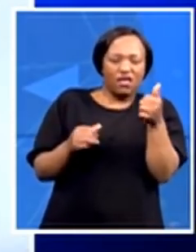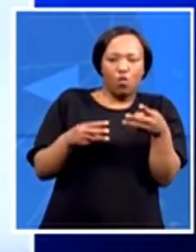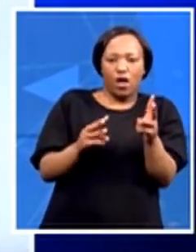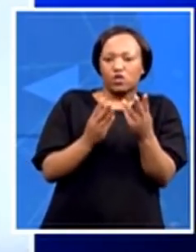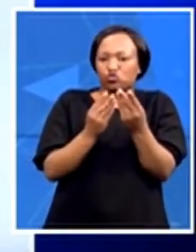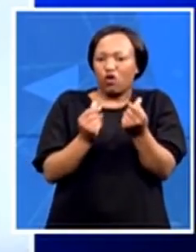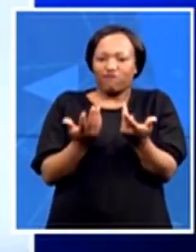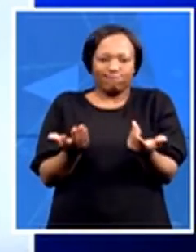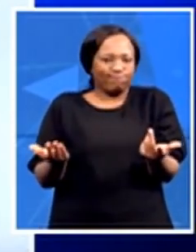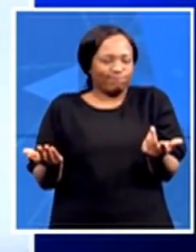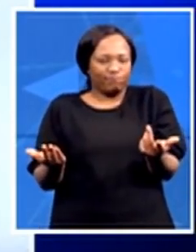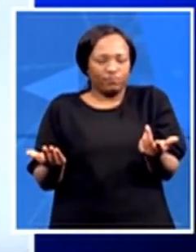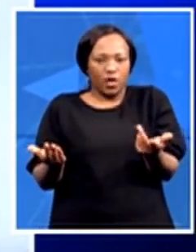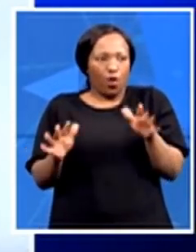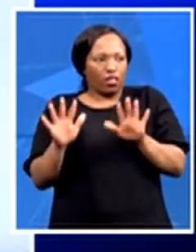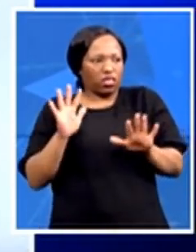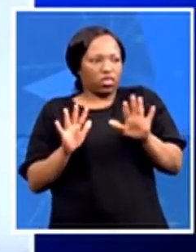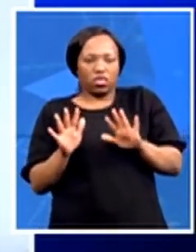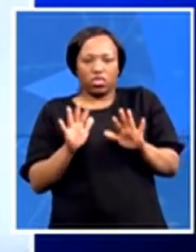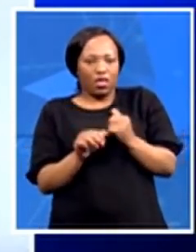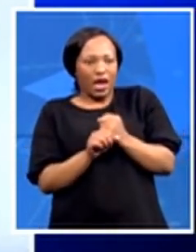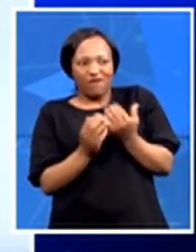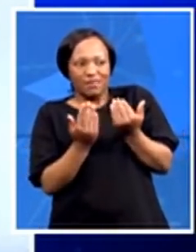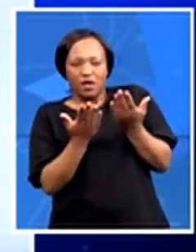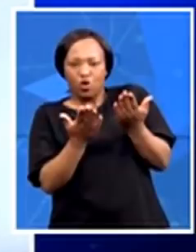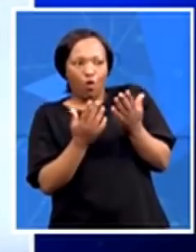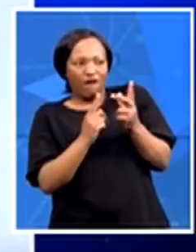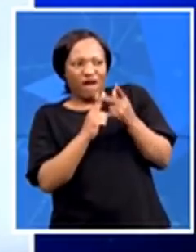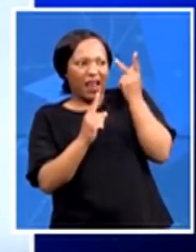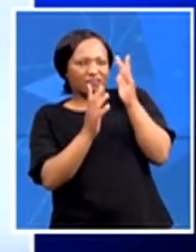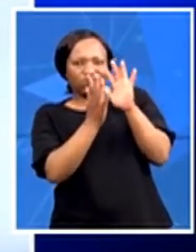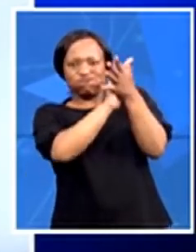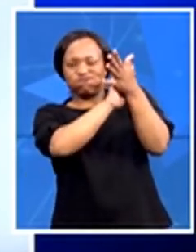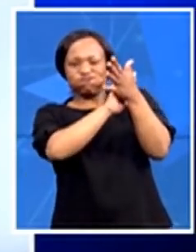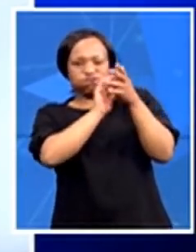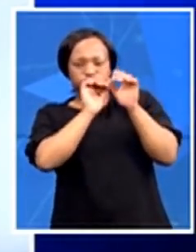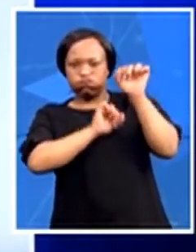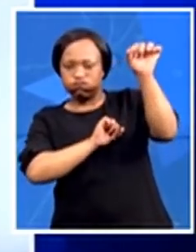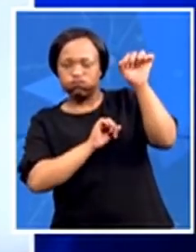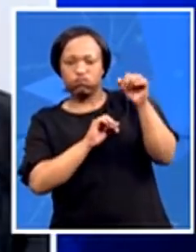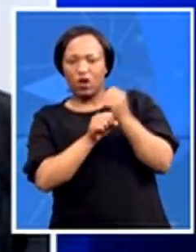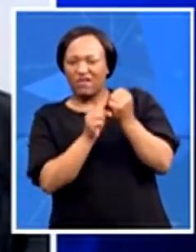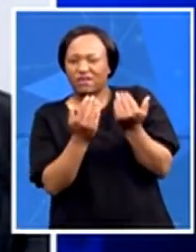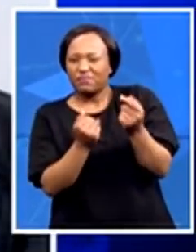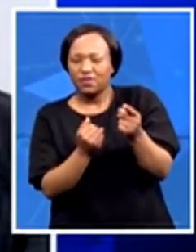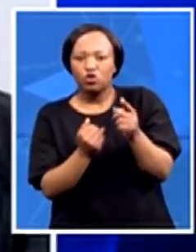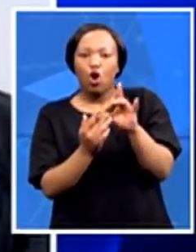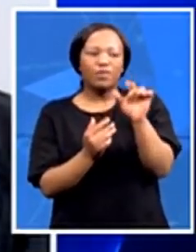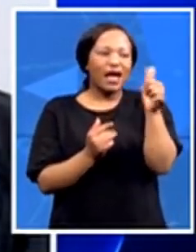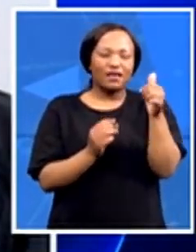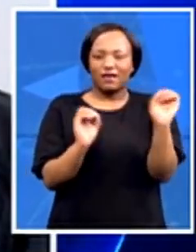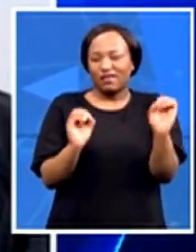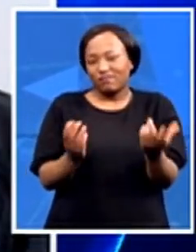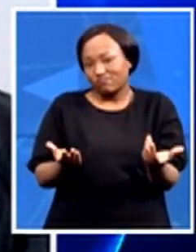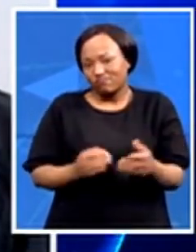level of violence and looting that there really was no option, in my view. Yeah. So about the forces that have been